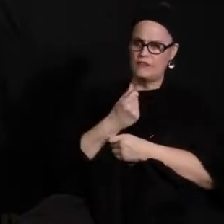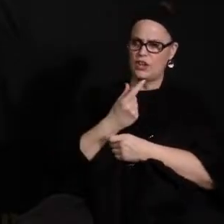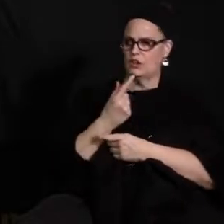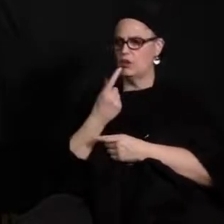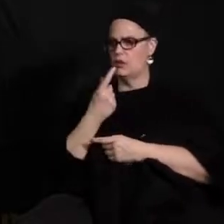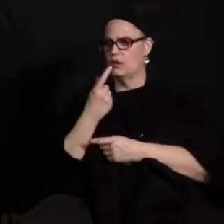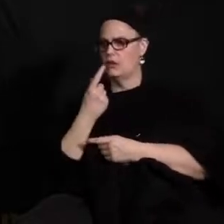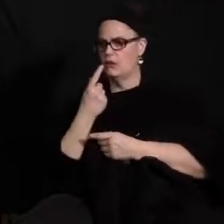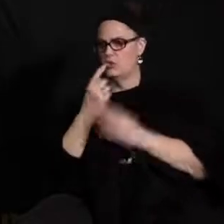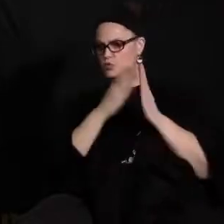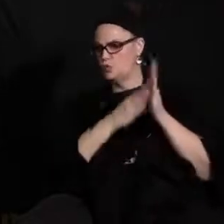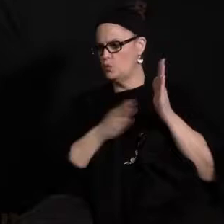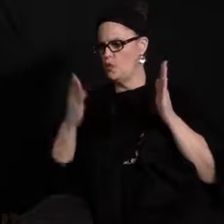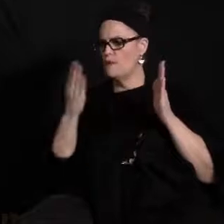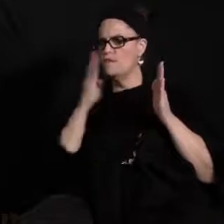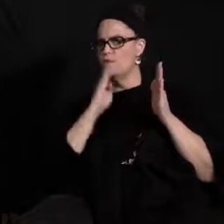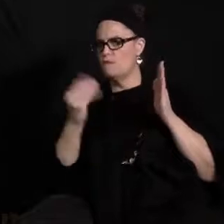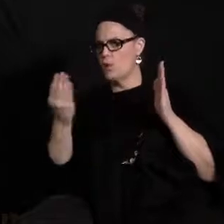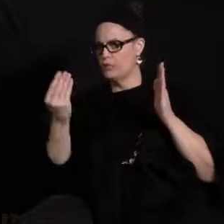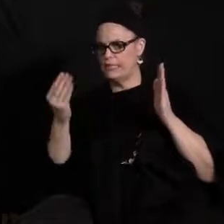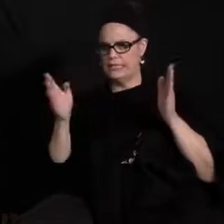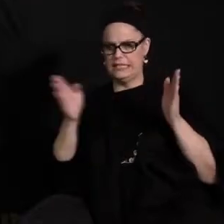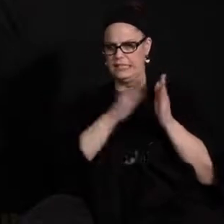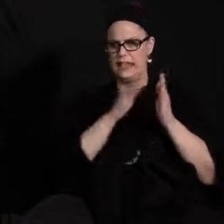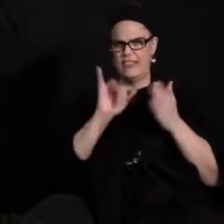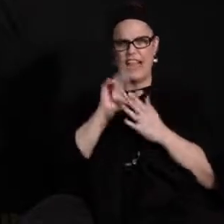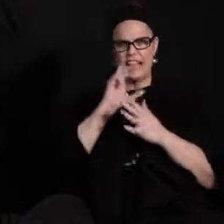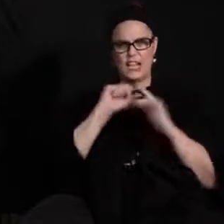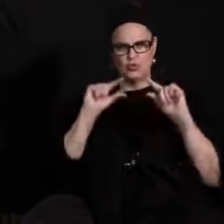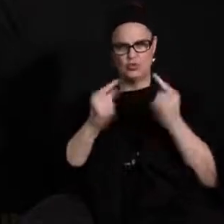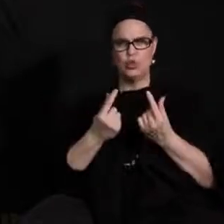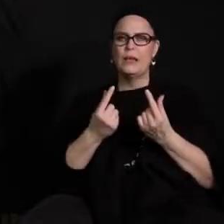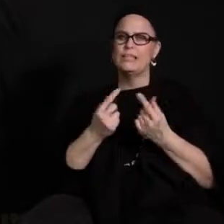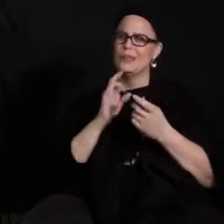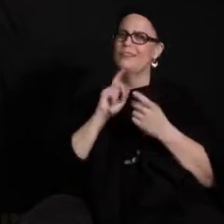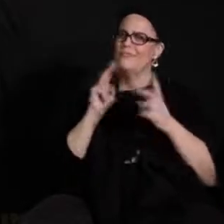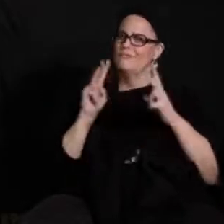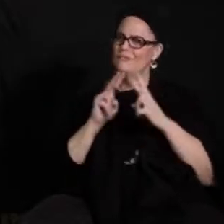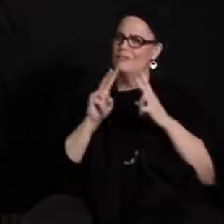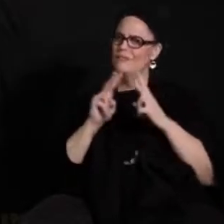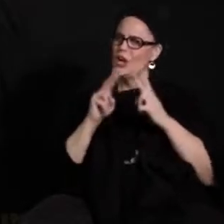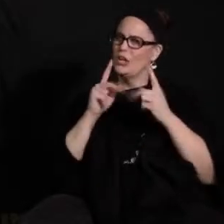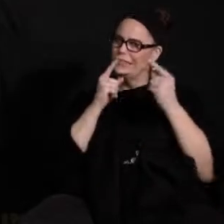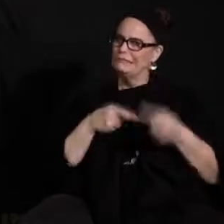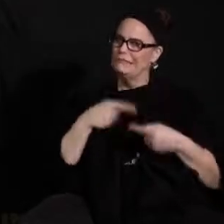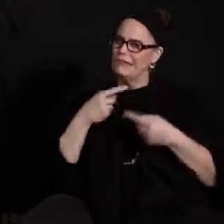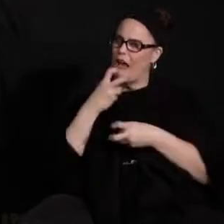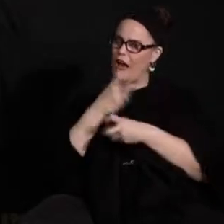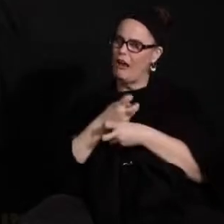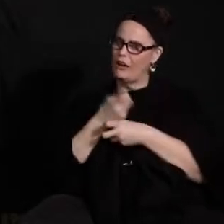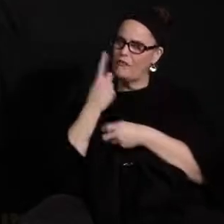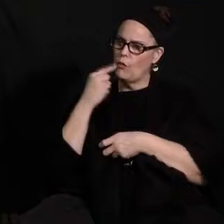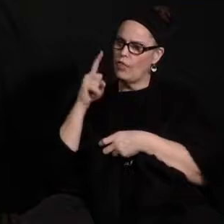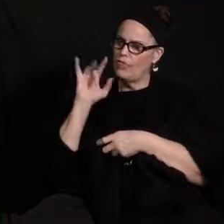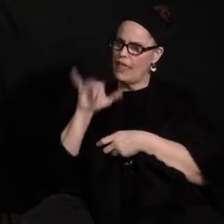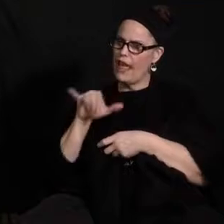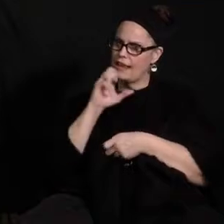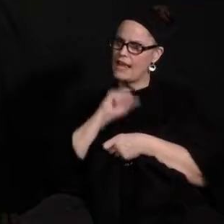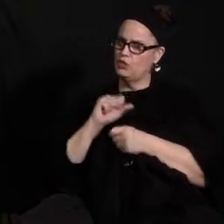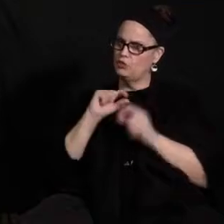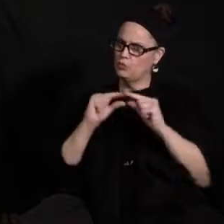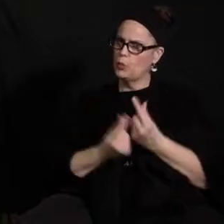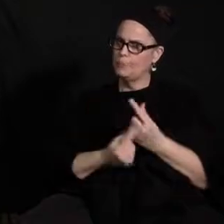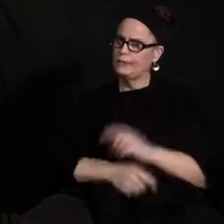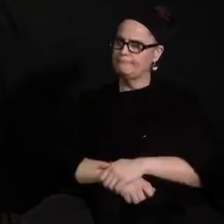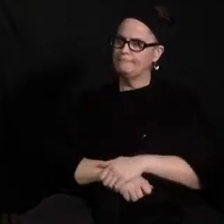have and which the pandemic has been really hard on for that very reason uh same